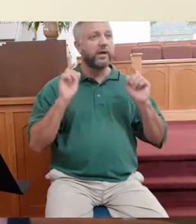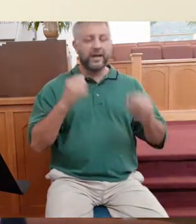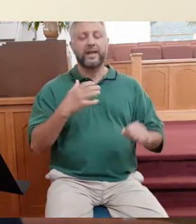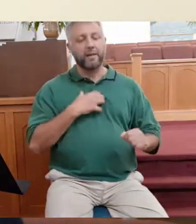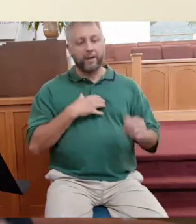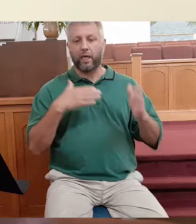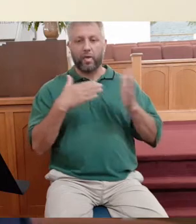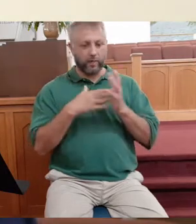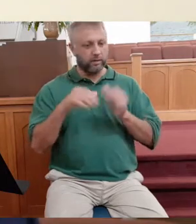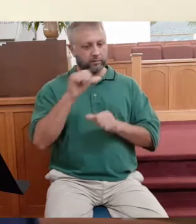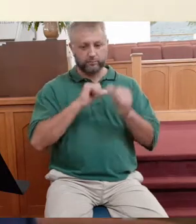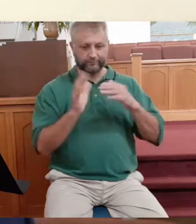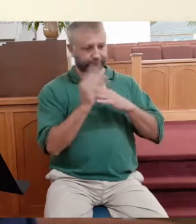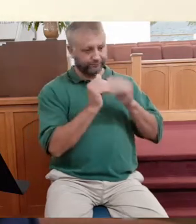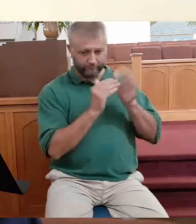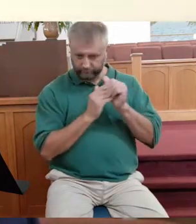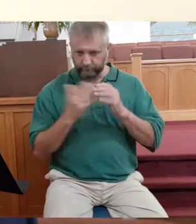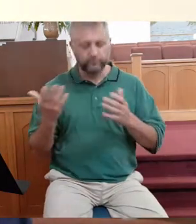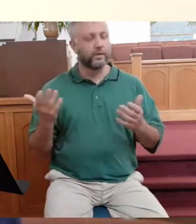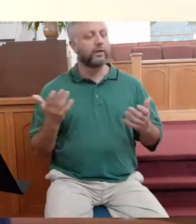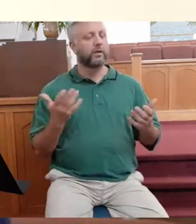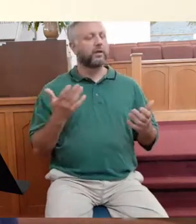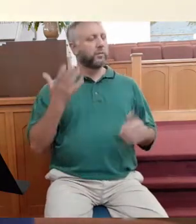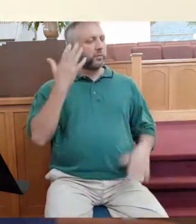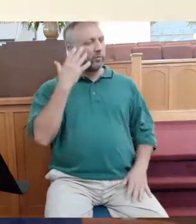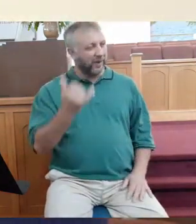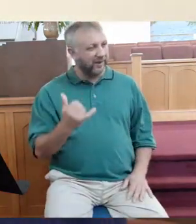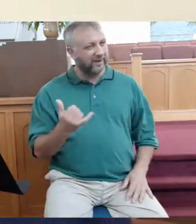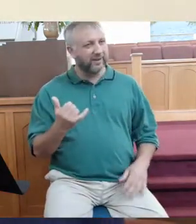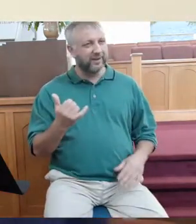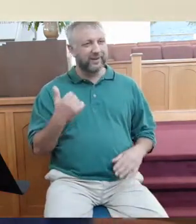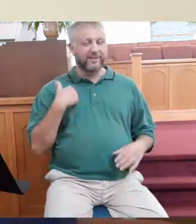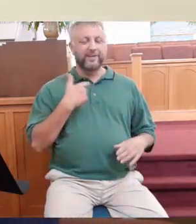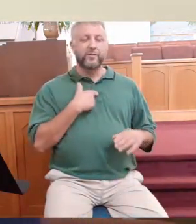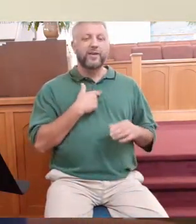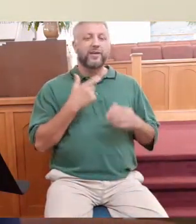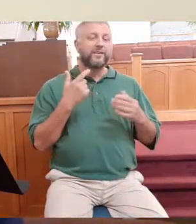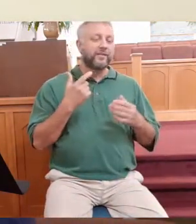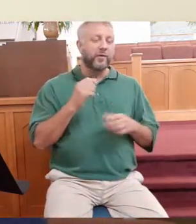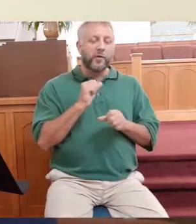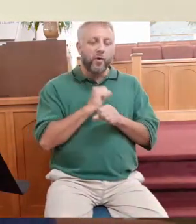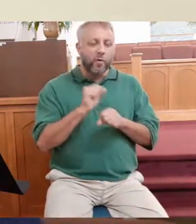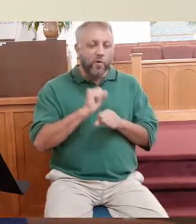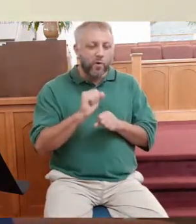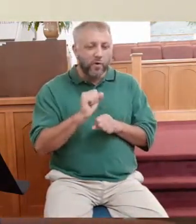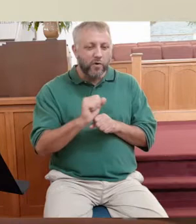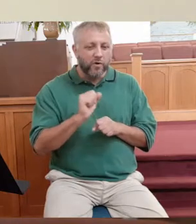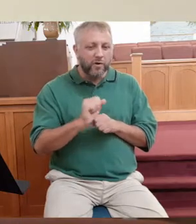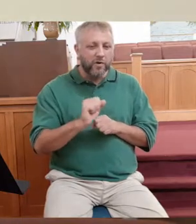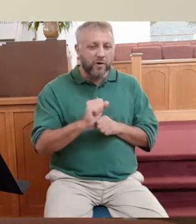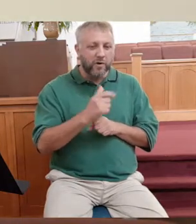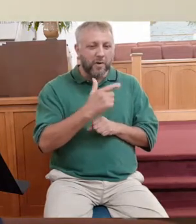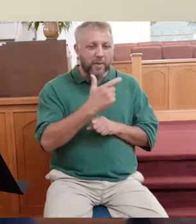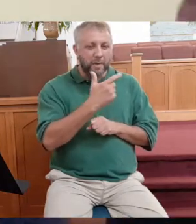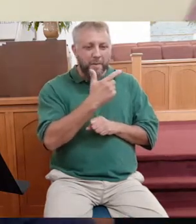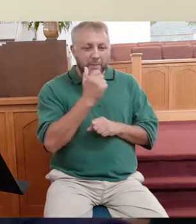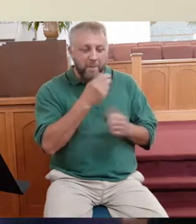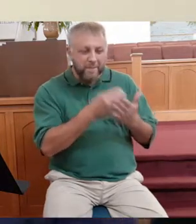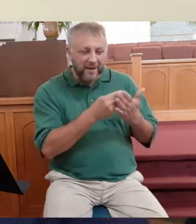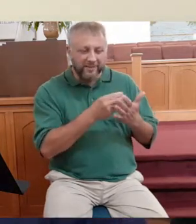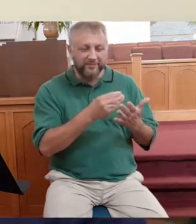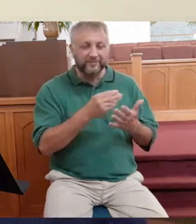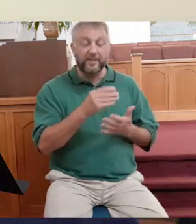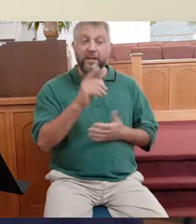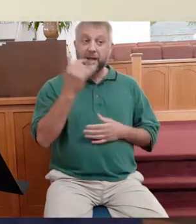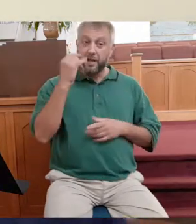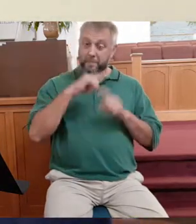change that? What changes that is when we start to work because we love the landowner, not